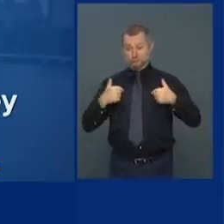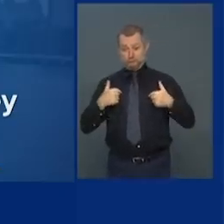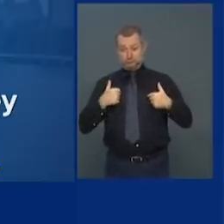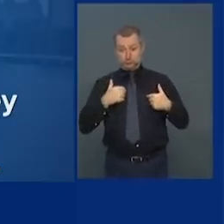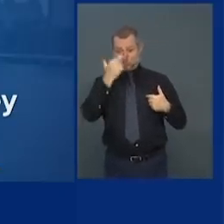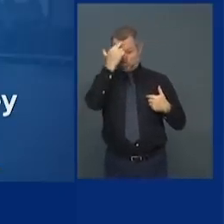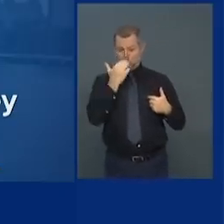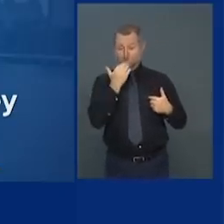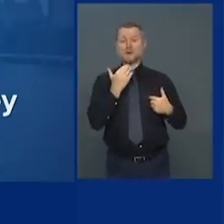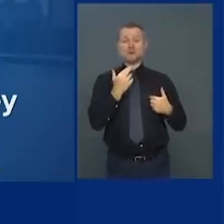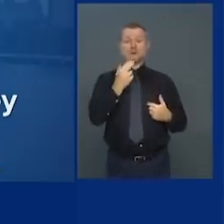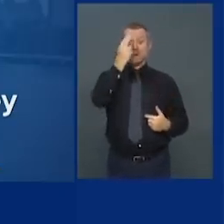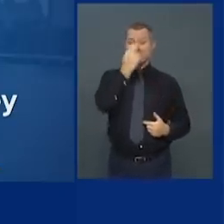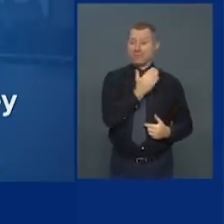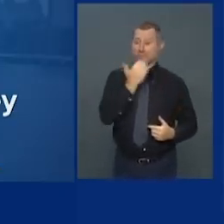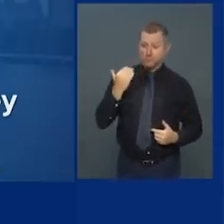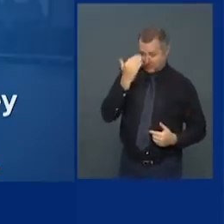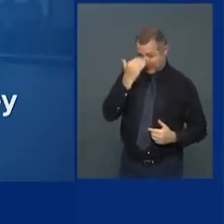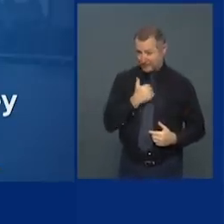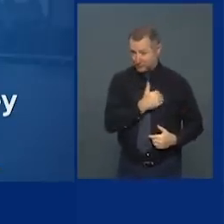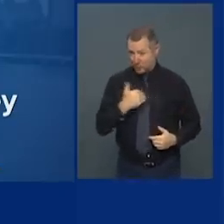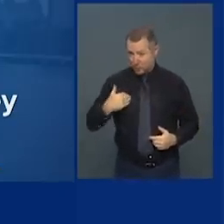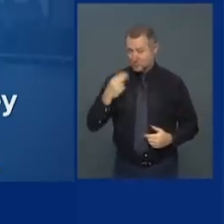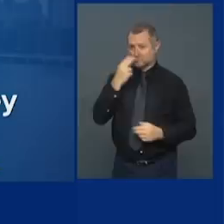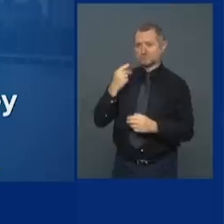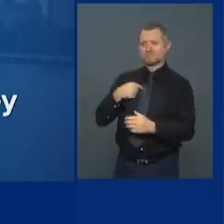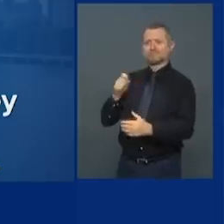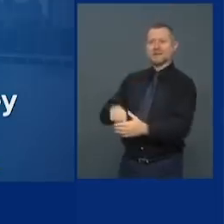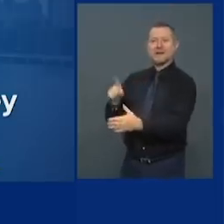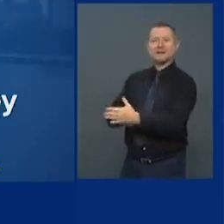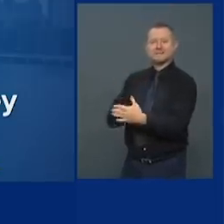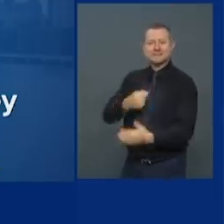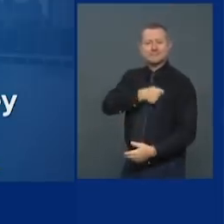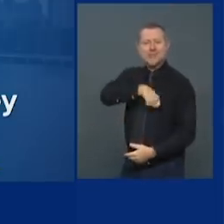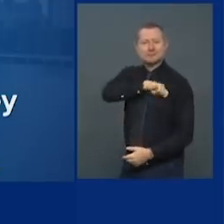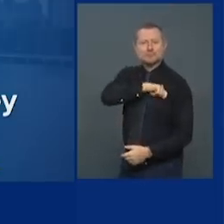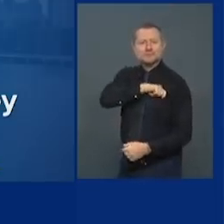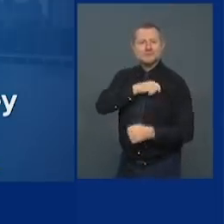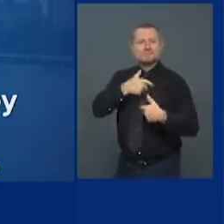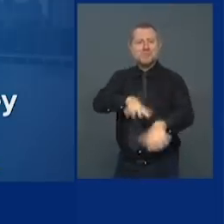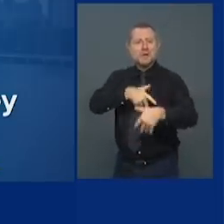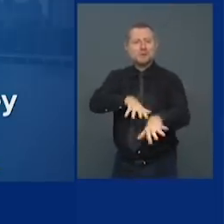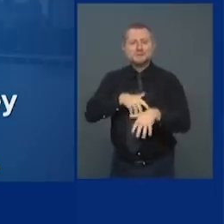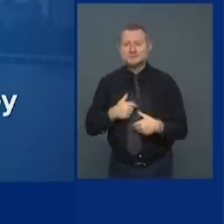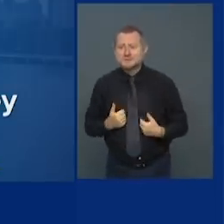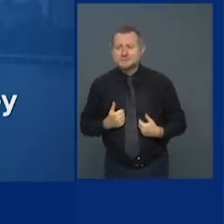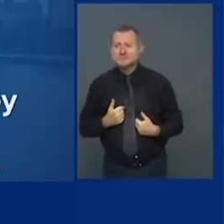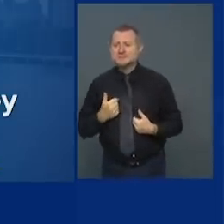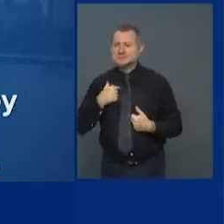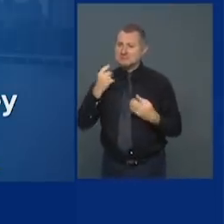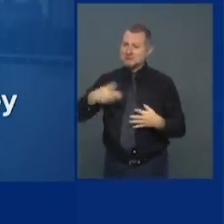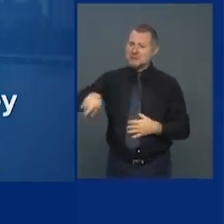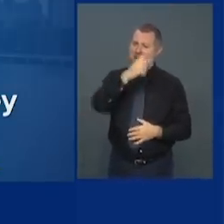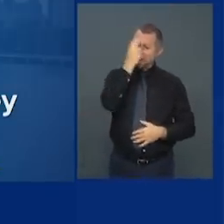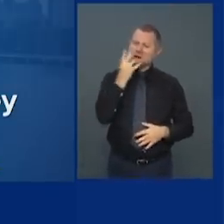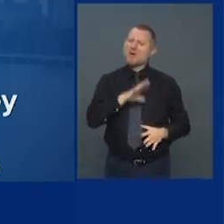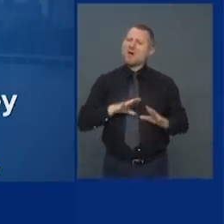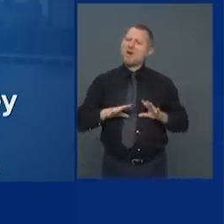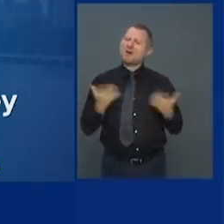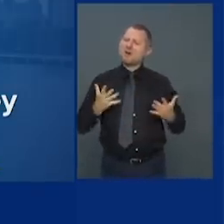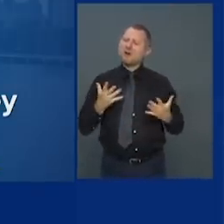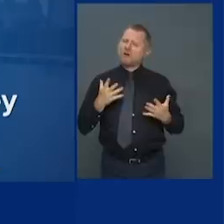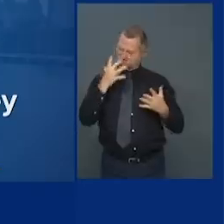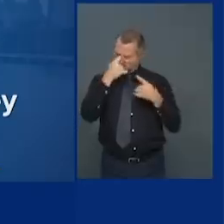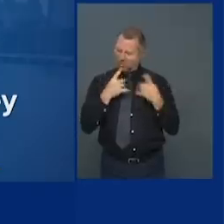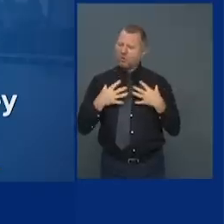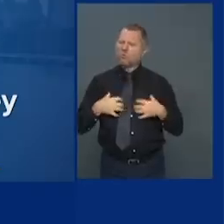I had to cancel the St. Patrick's Day Parade, which in many ways is a holiday